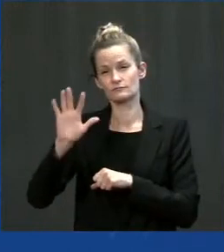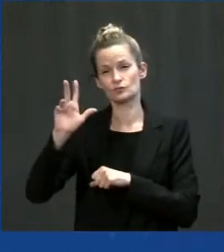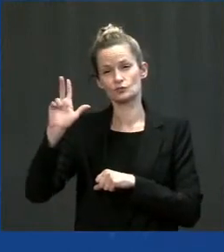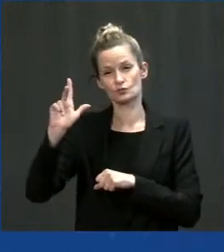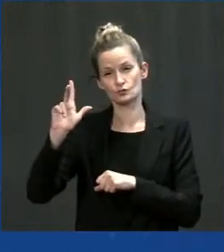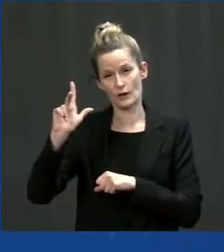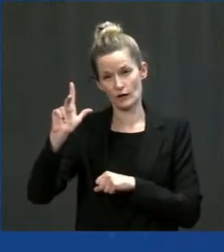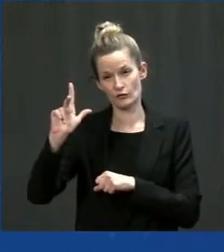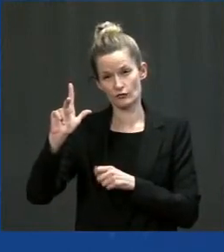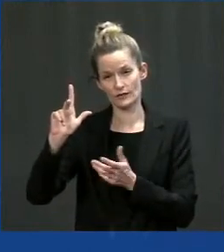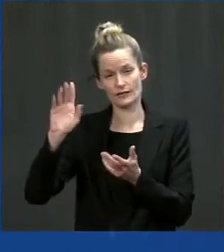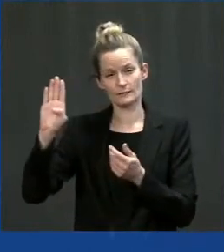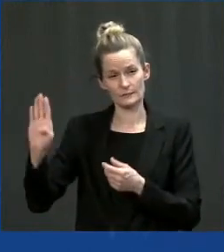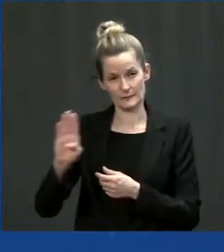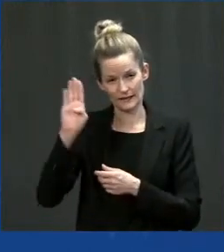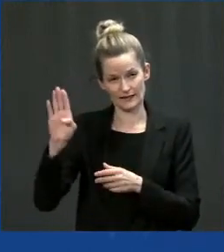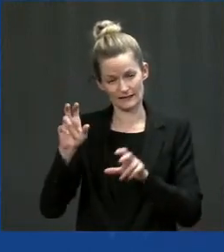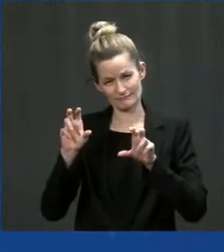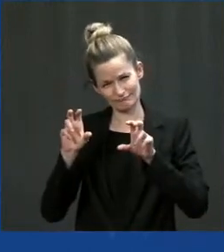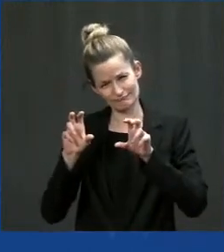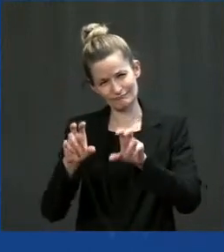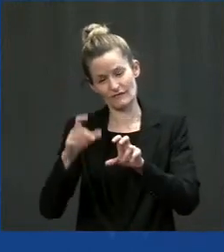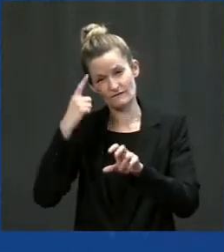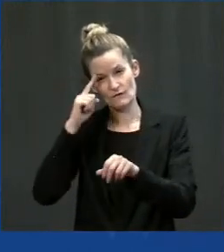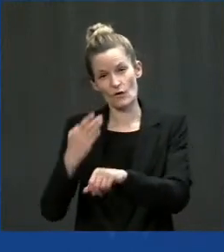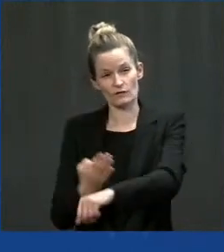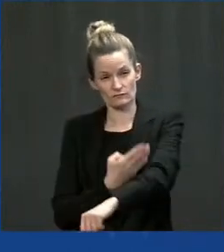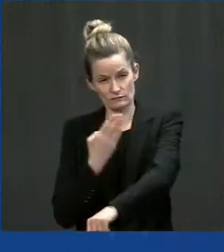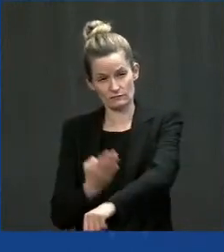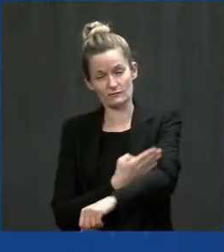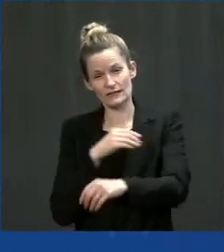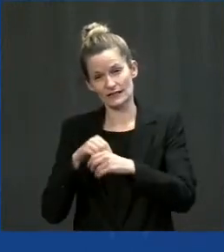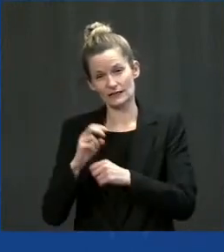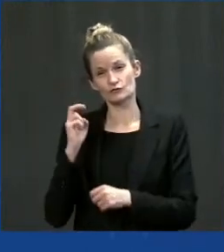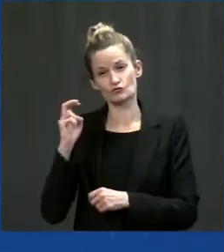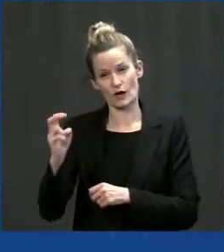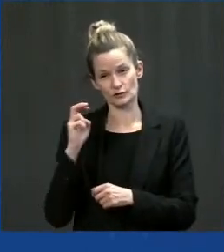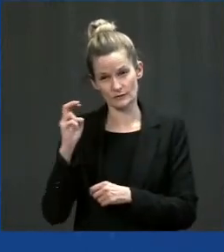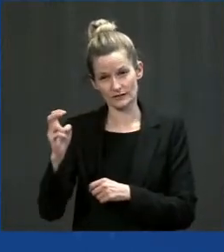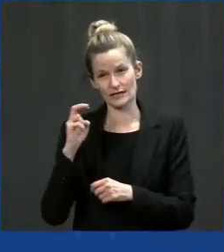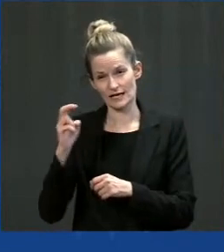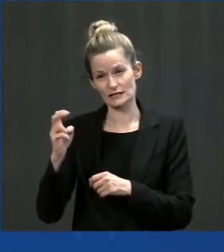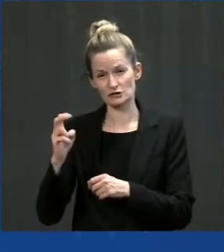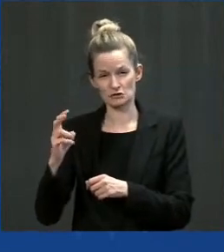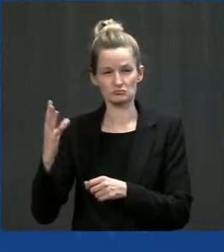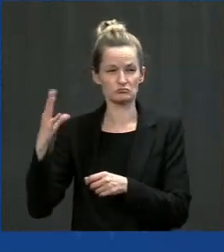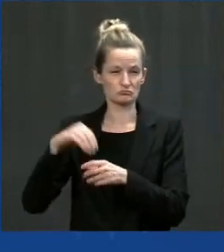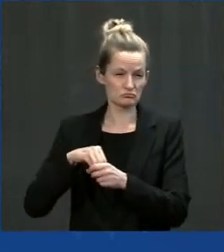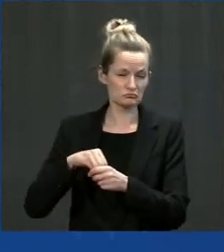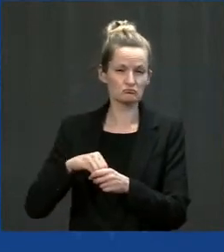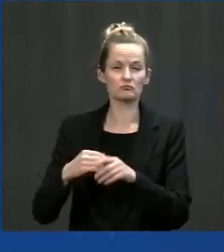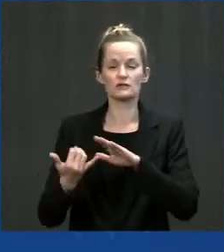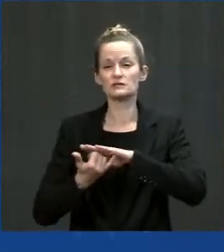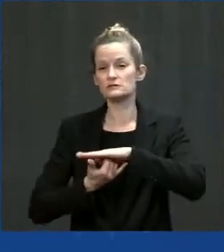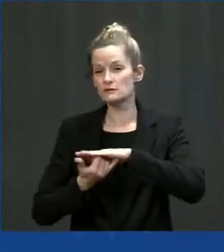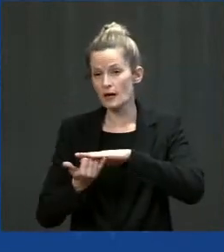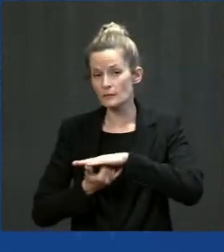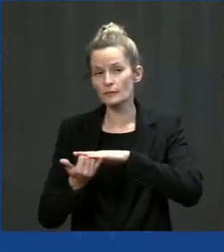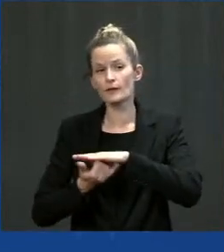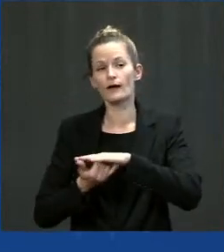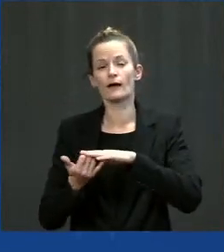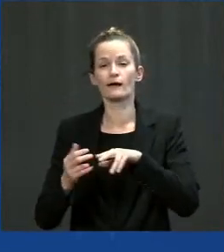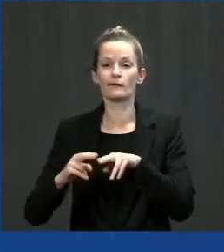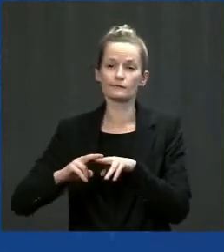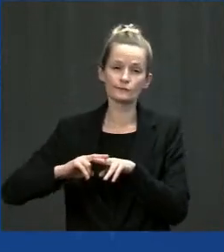construction of transit utilities and mass transit systems, including subways, surface rails, and